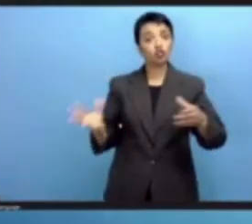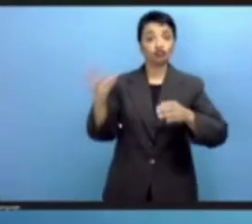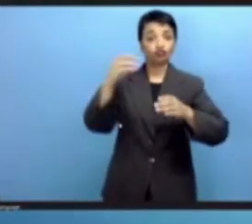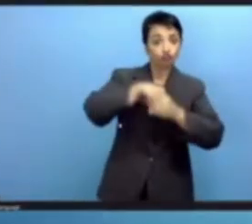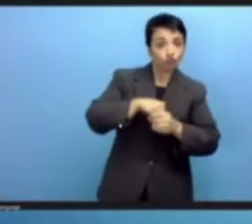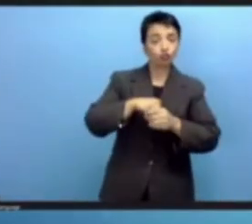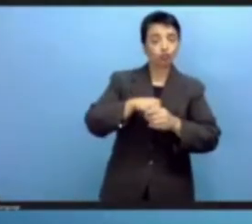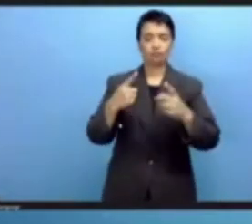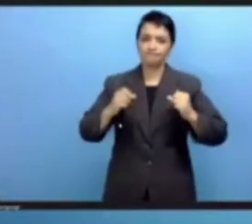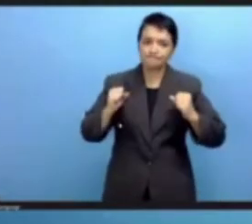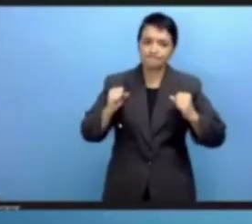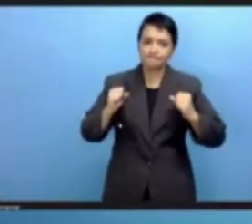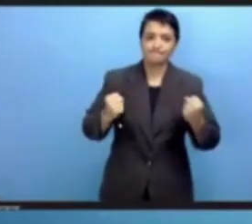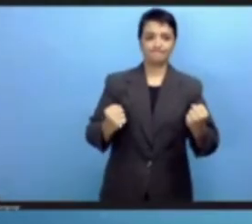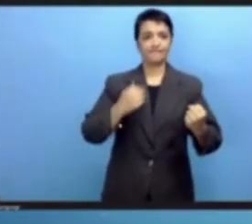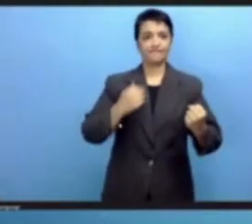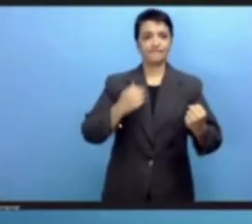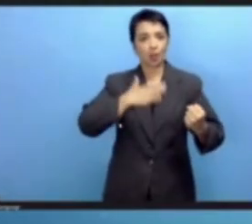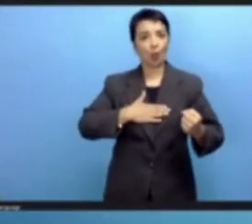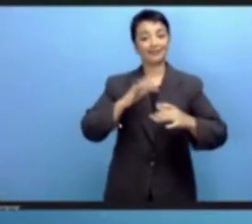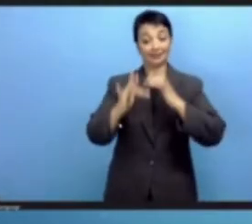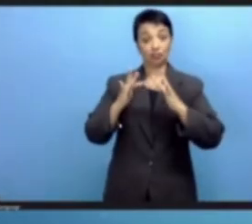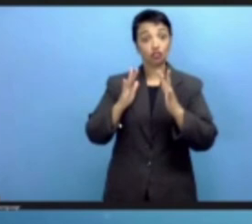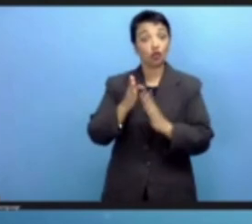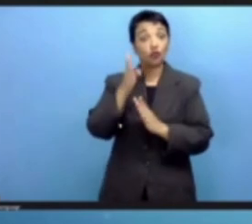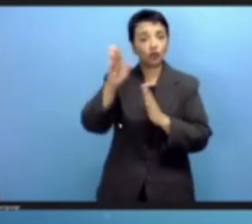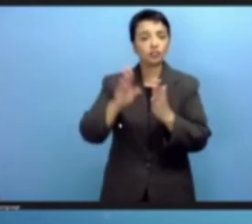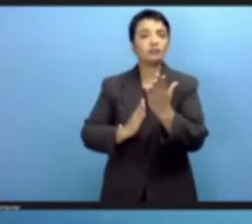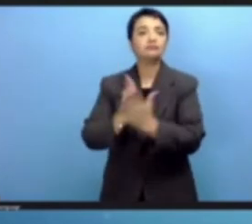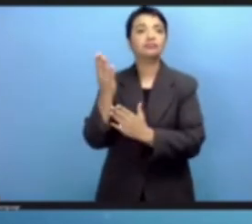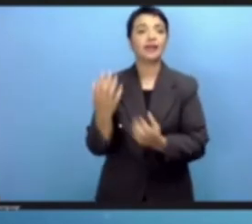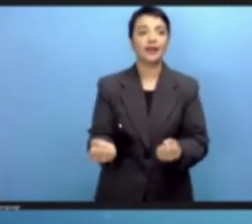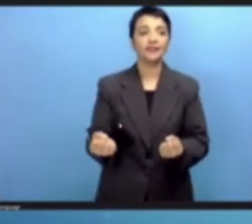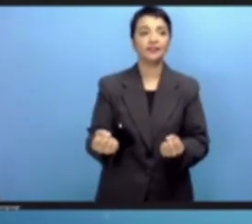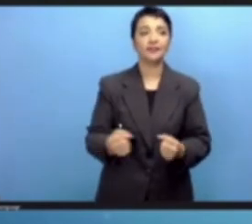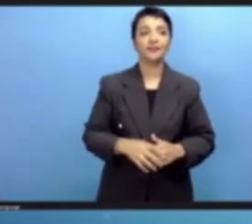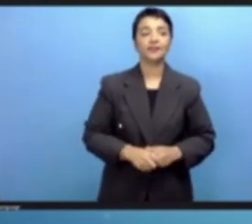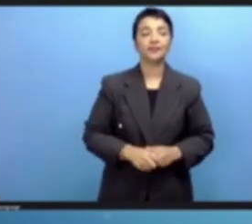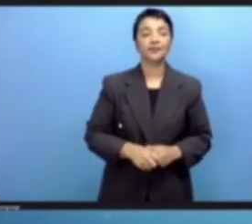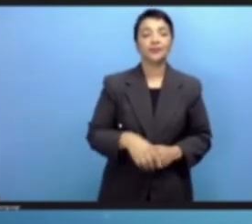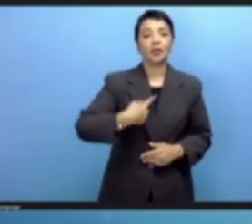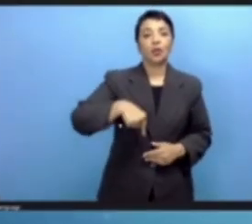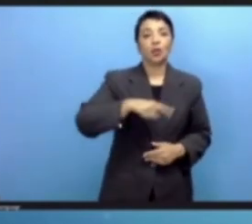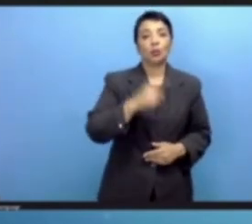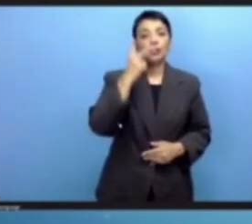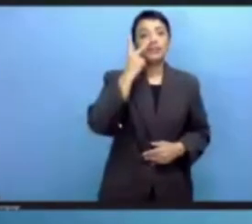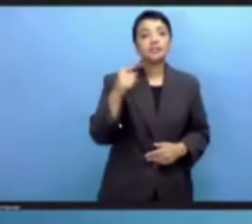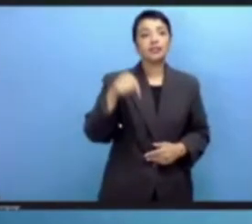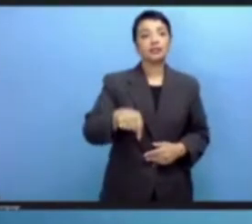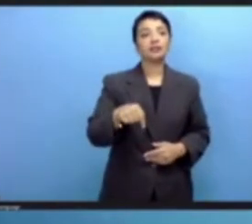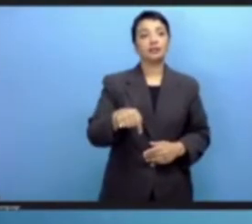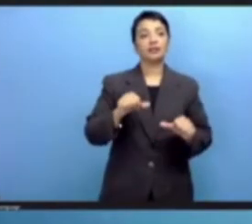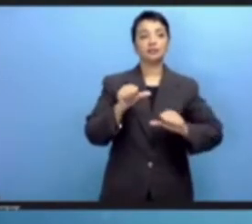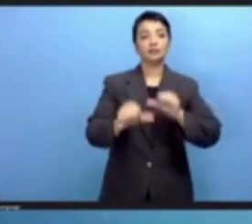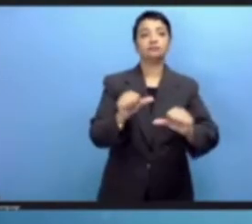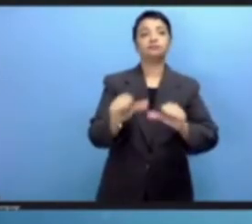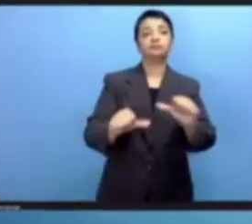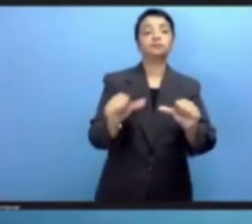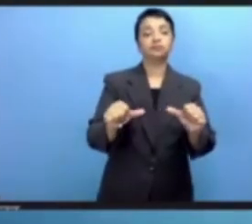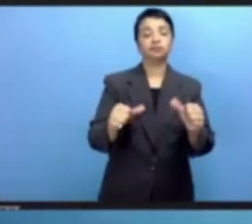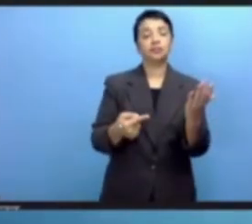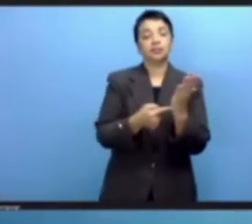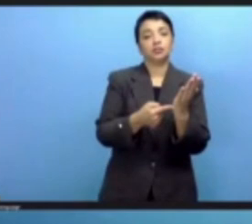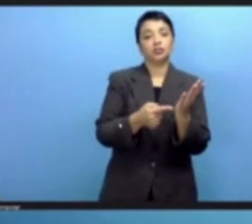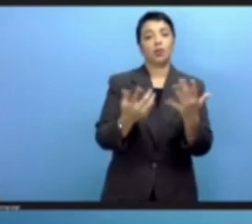sustainable digital future. Concrete measures should be taken to foster their participation in digital cooperation and governance